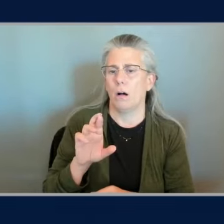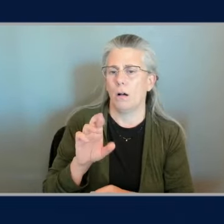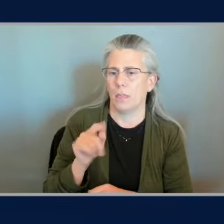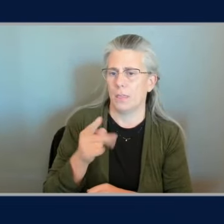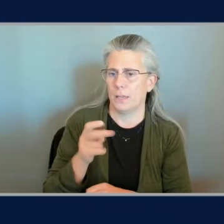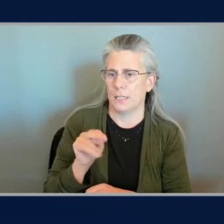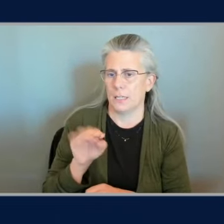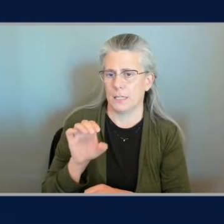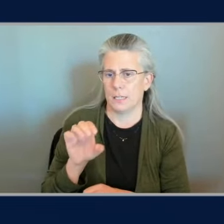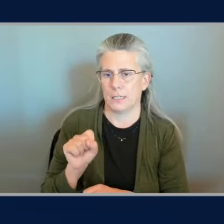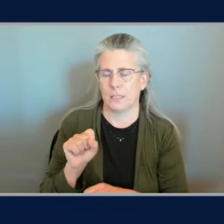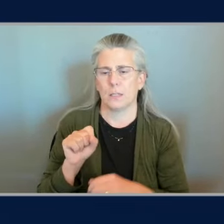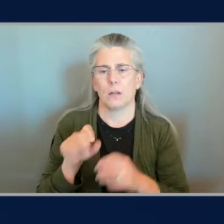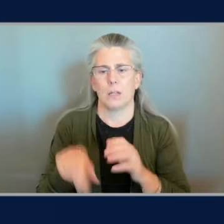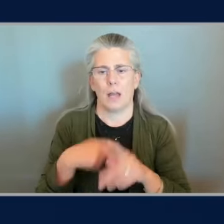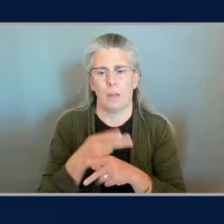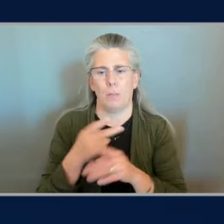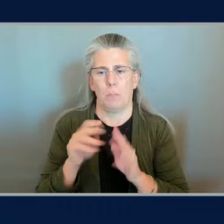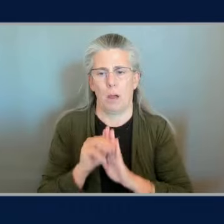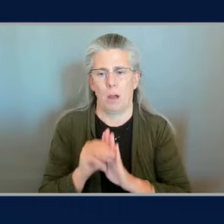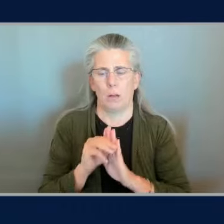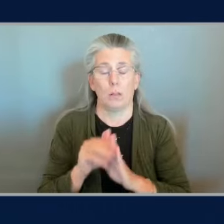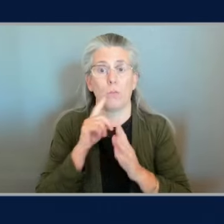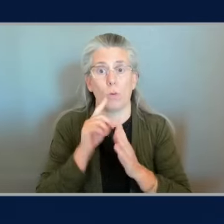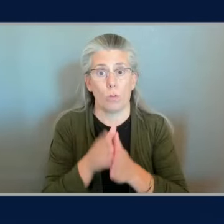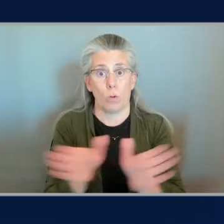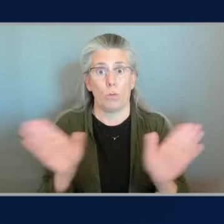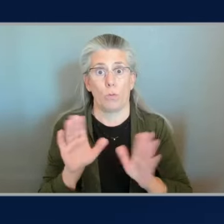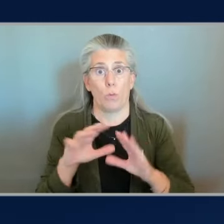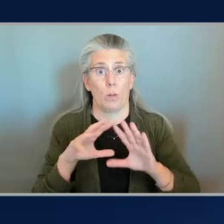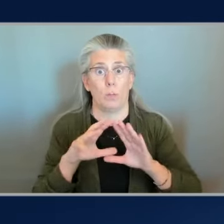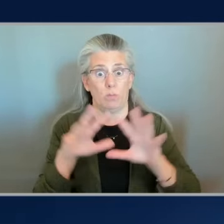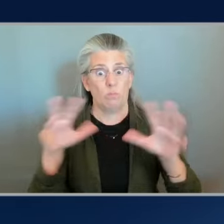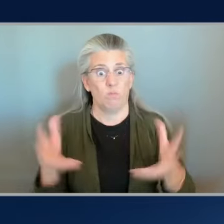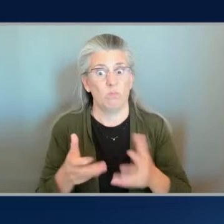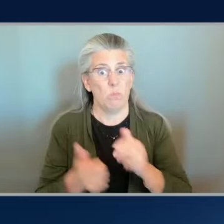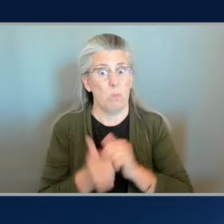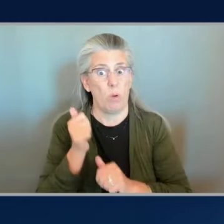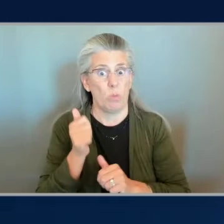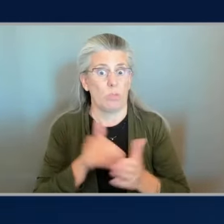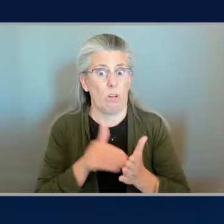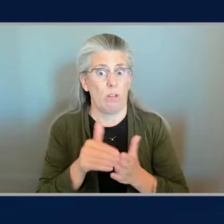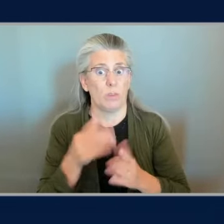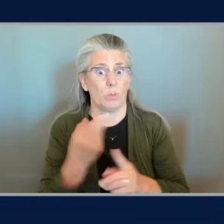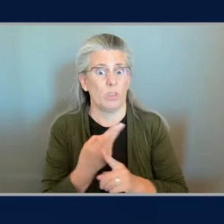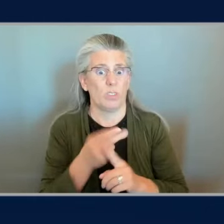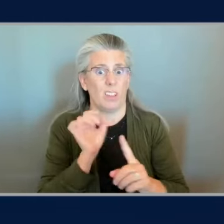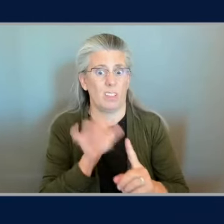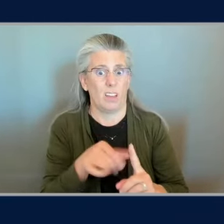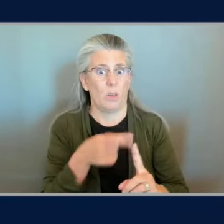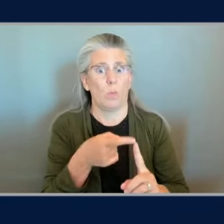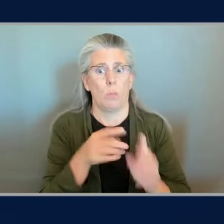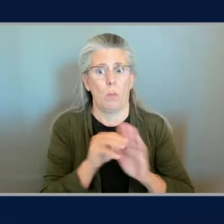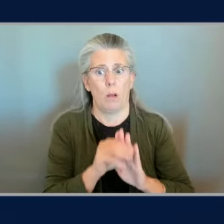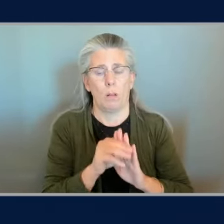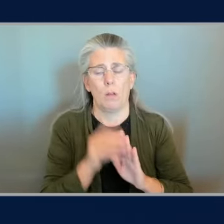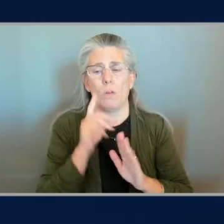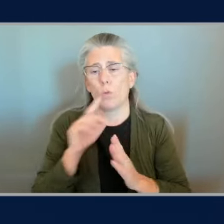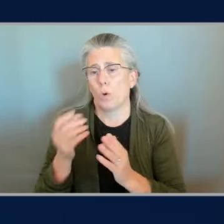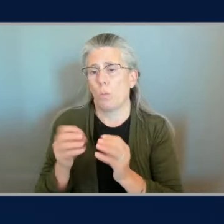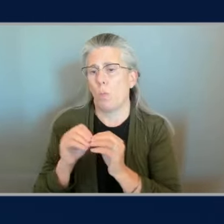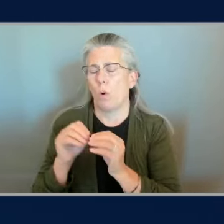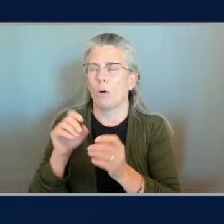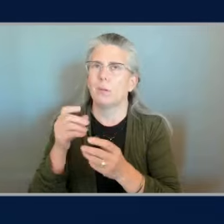models so that's for the overwhelming majority of what we're doing that is the primary one for some of the more nuanced